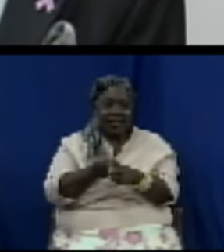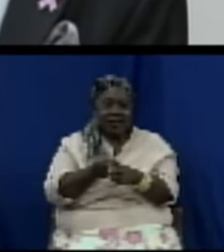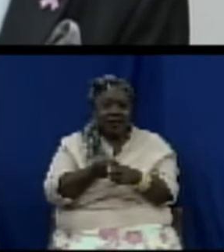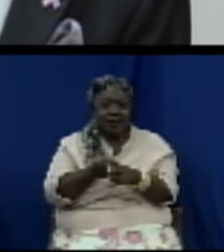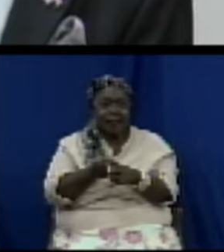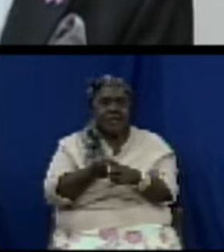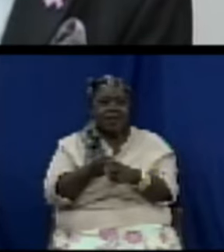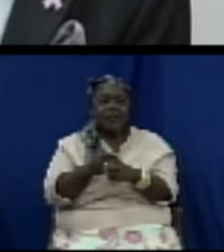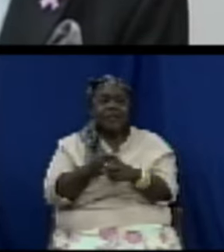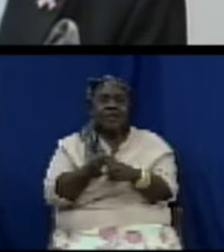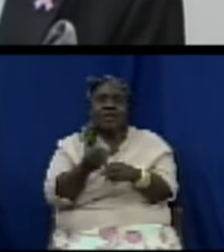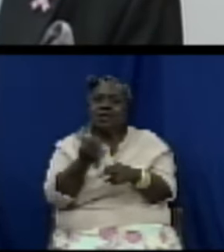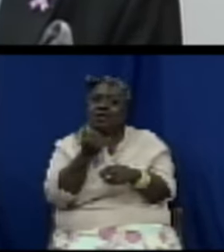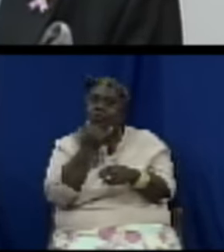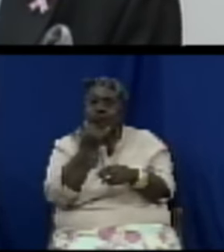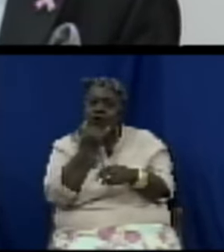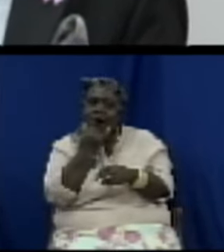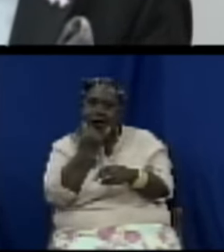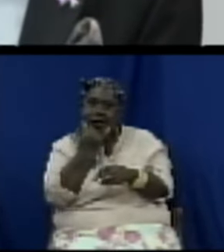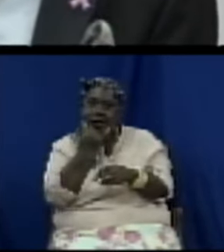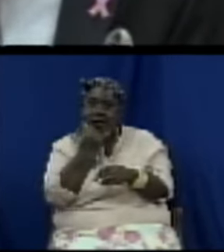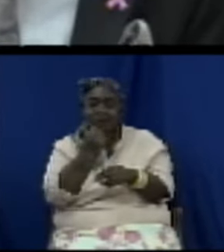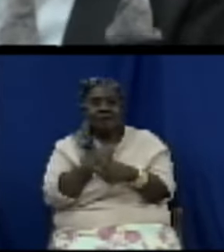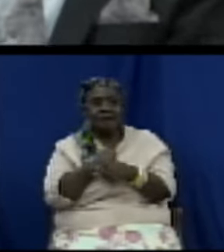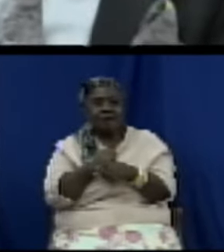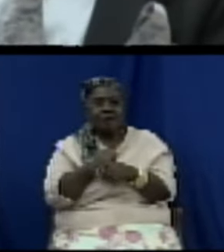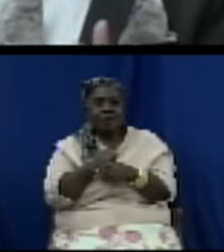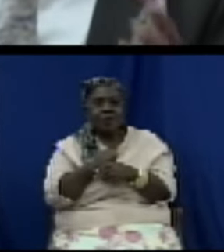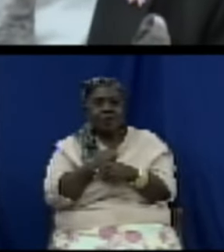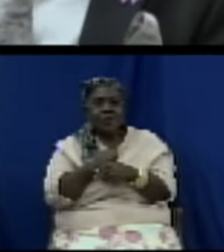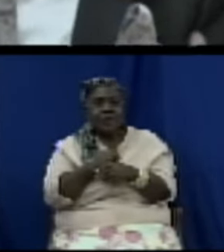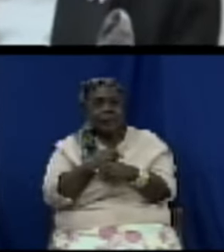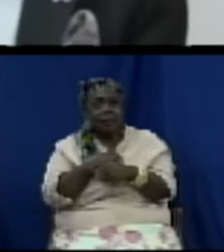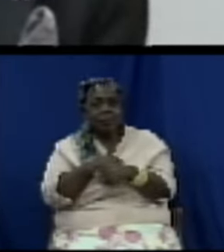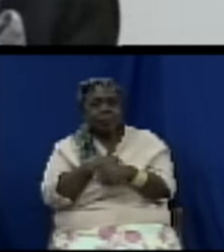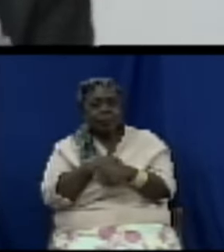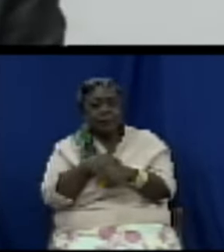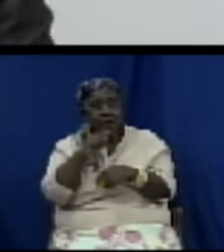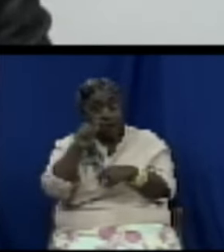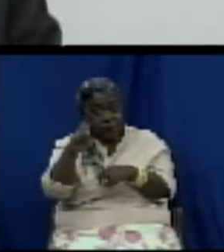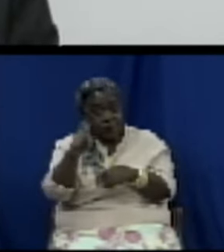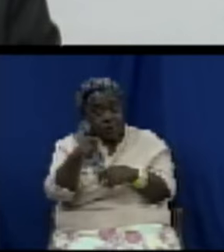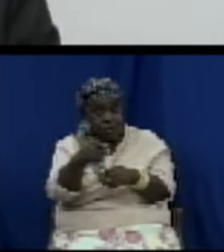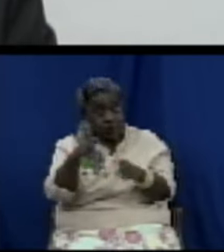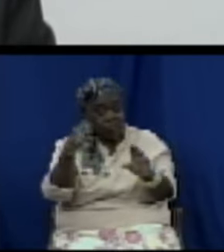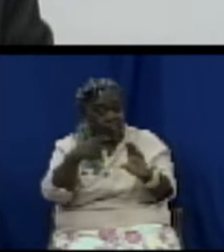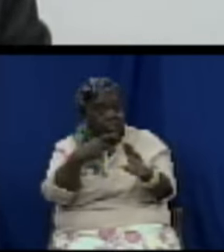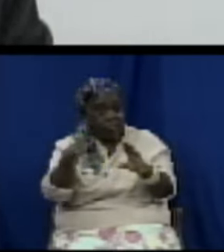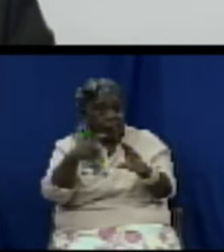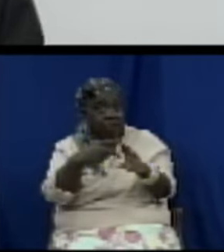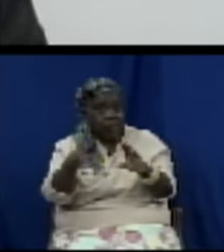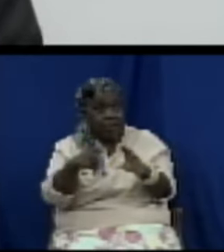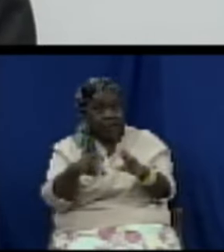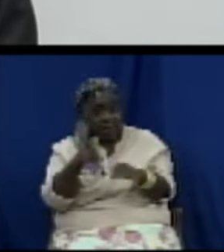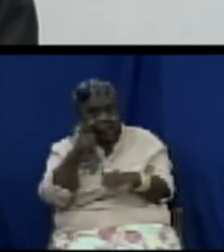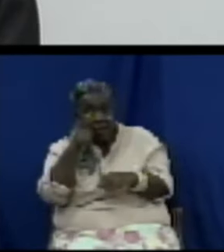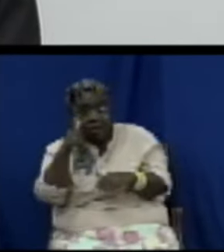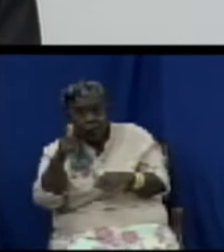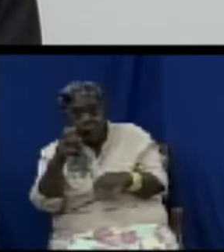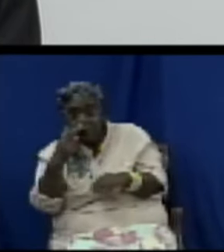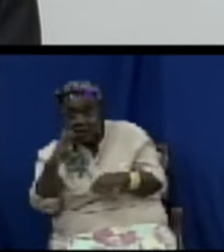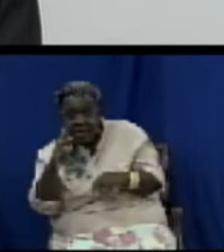mentioned making sure that the businessman is complying with what the law says